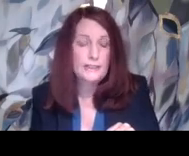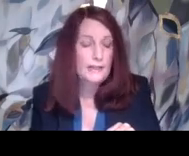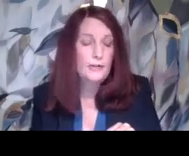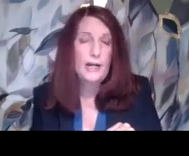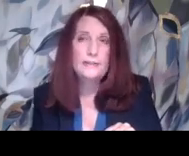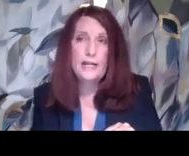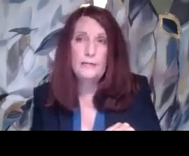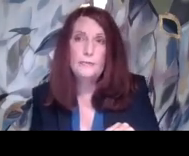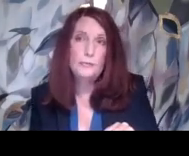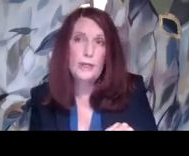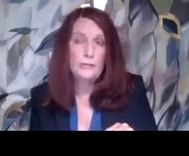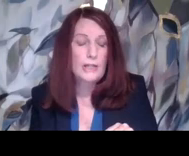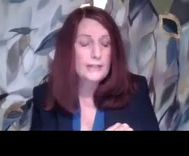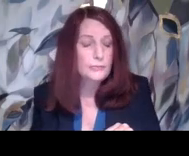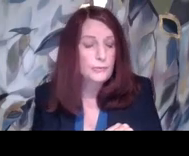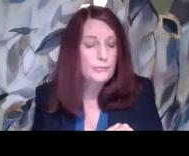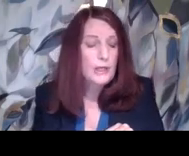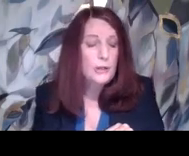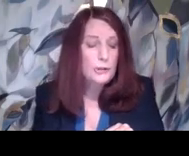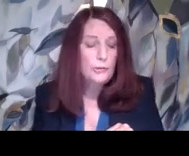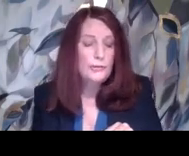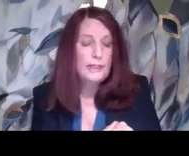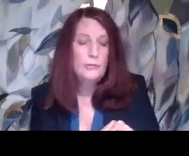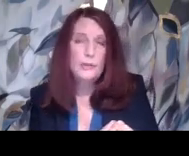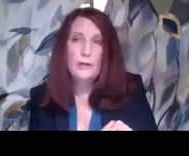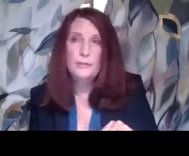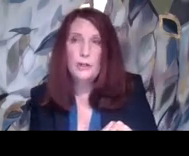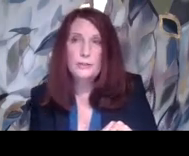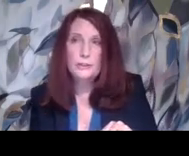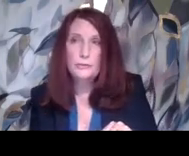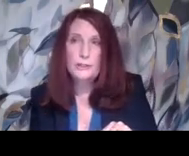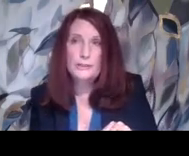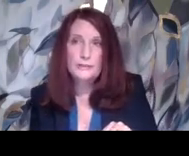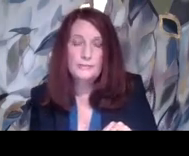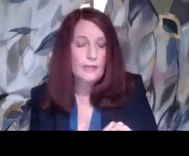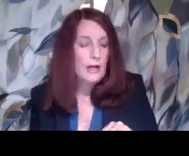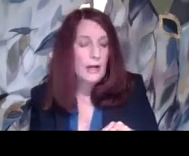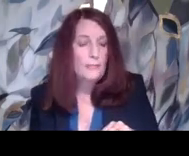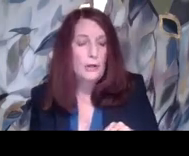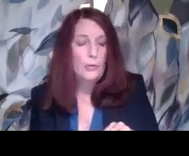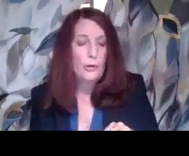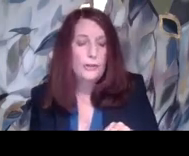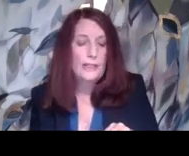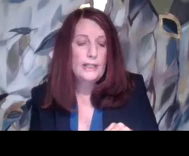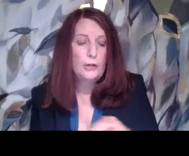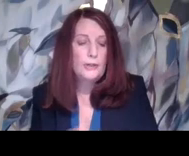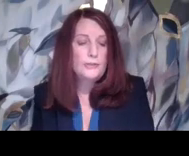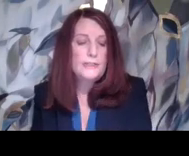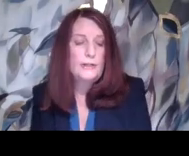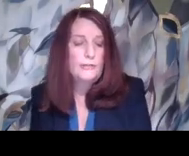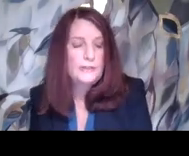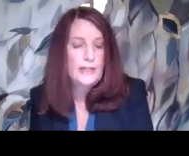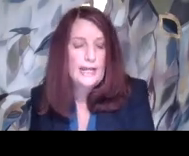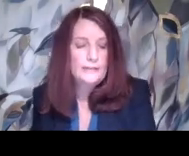activities if they're outside of regular classroom. Tutoring when offered to all students work and